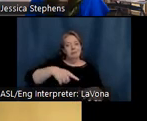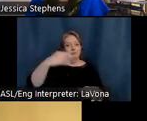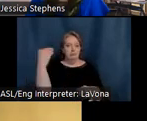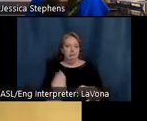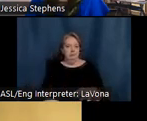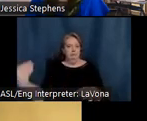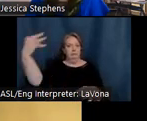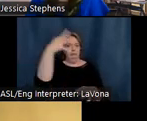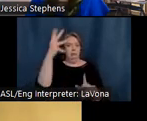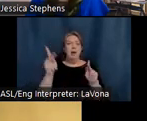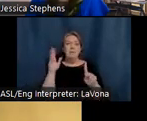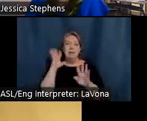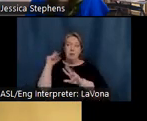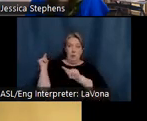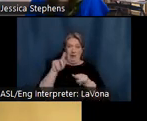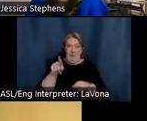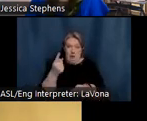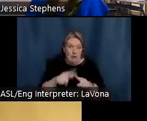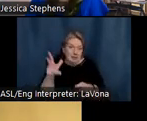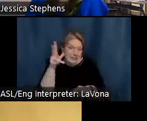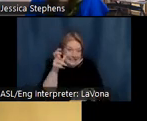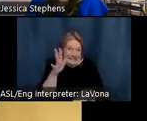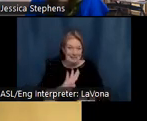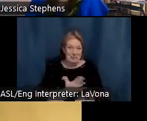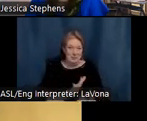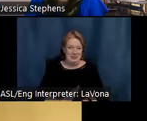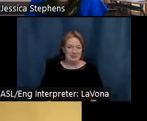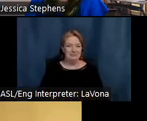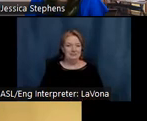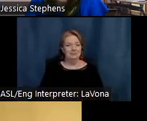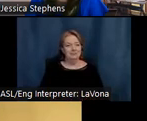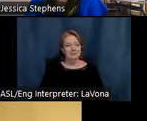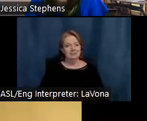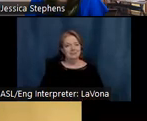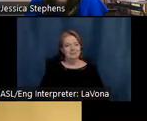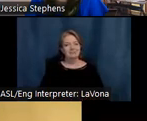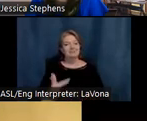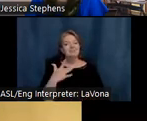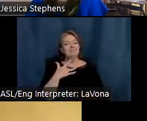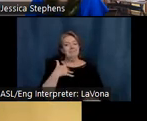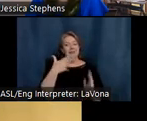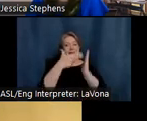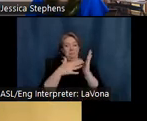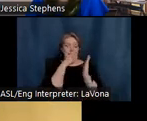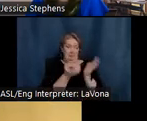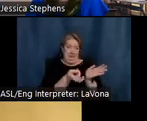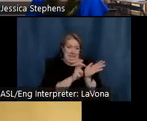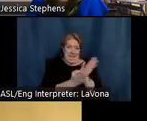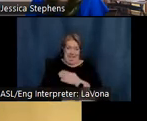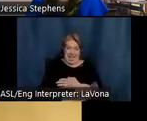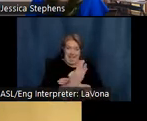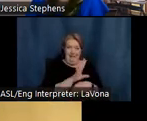The painter was up by 4.30 a.m. and set out with his canvases and paints and didn't return home until dinnertime,